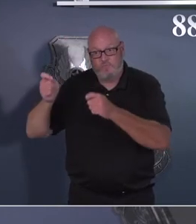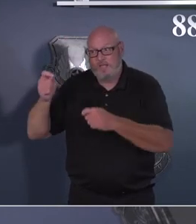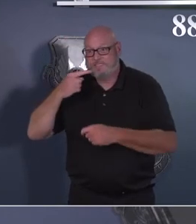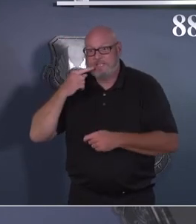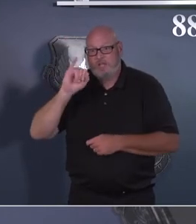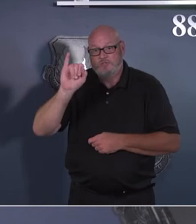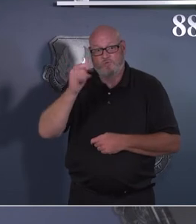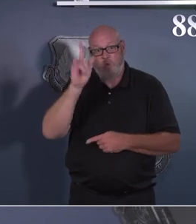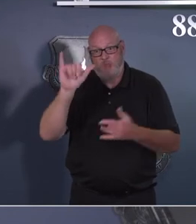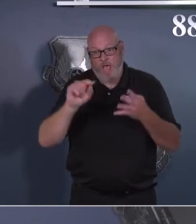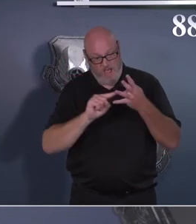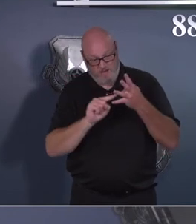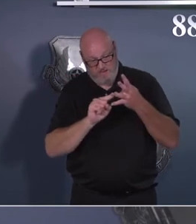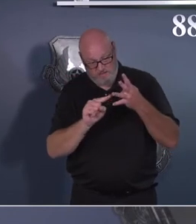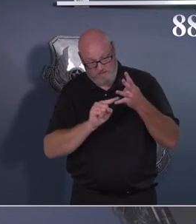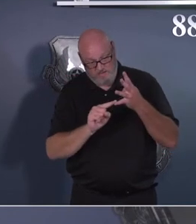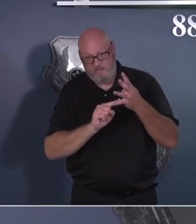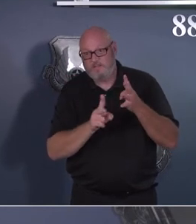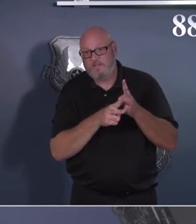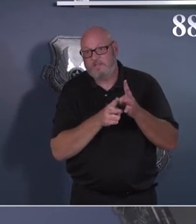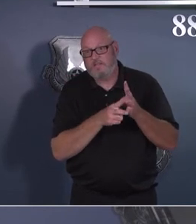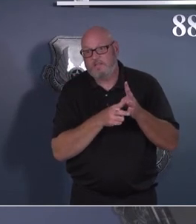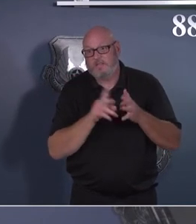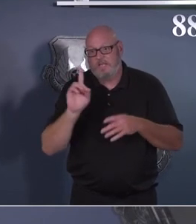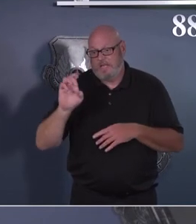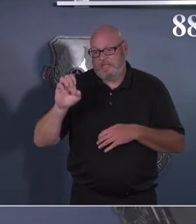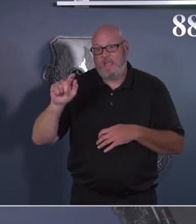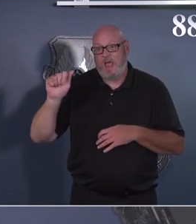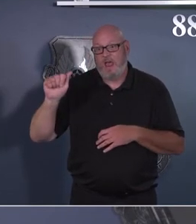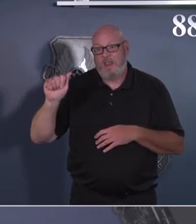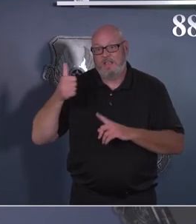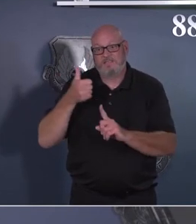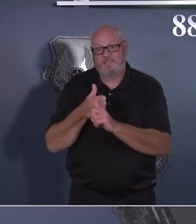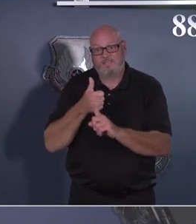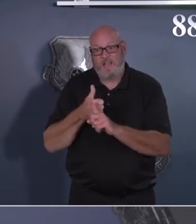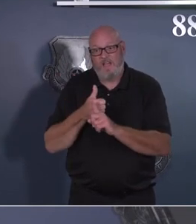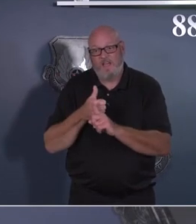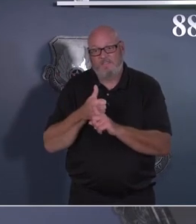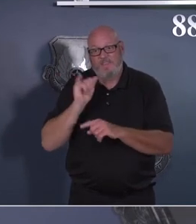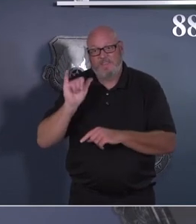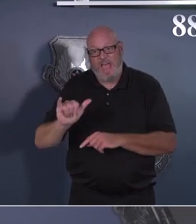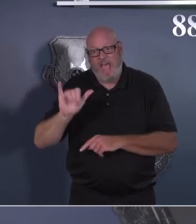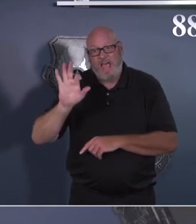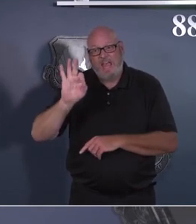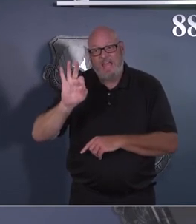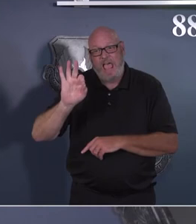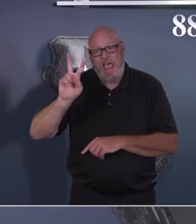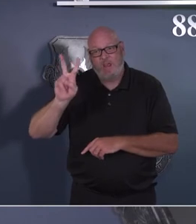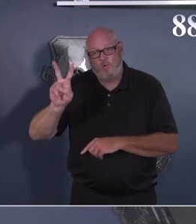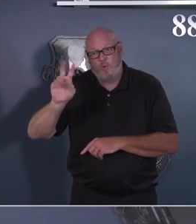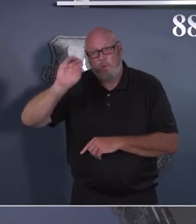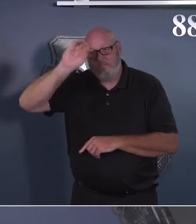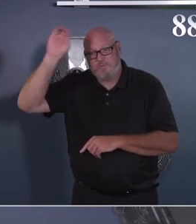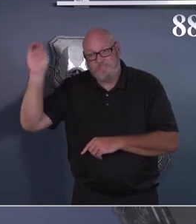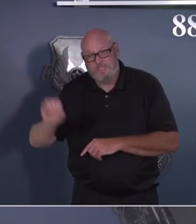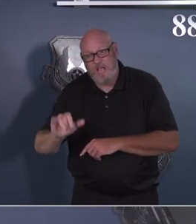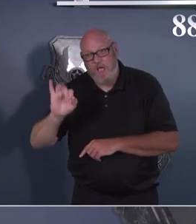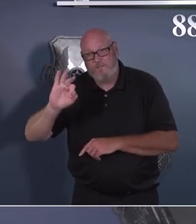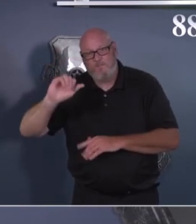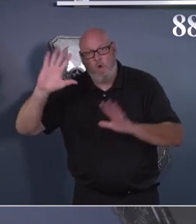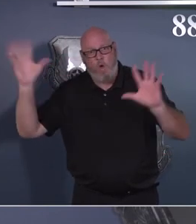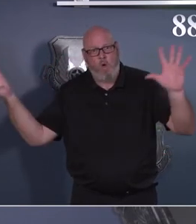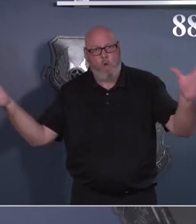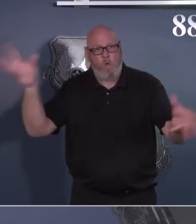variant accounted for 93% of all new COVID cases out there. So it's coming hard. It's coming fast. On the